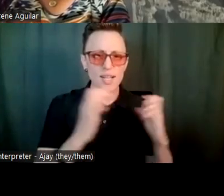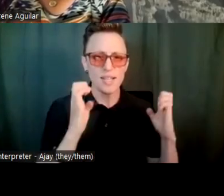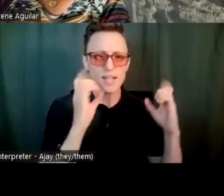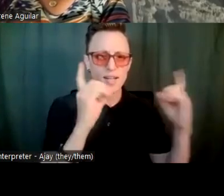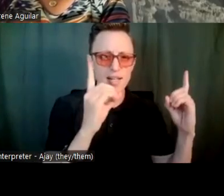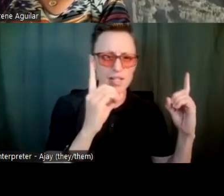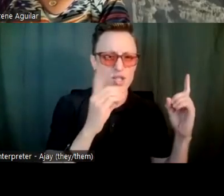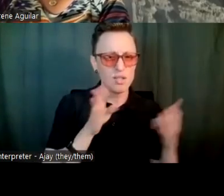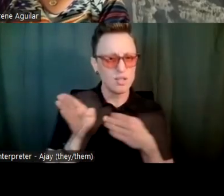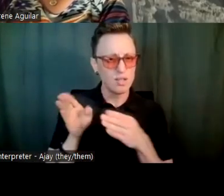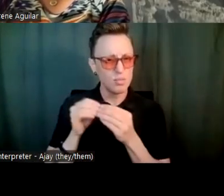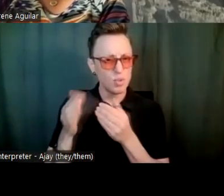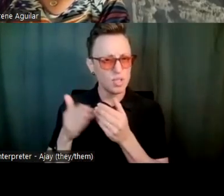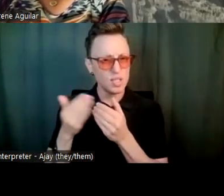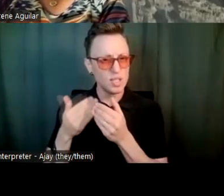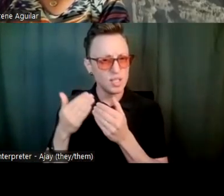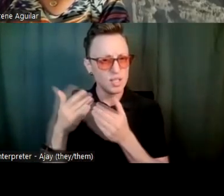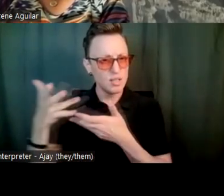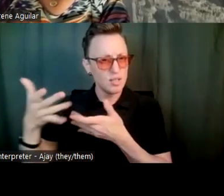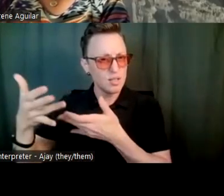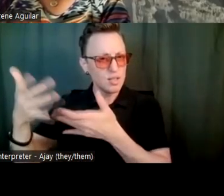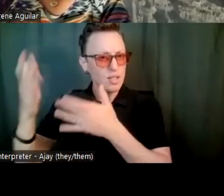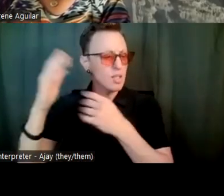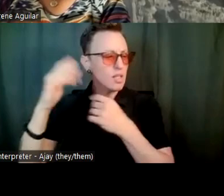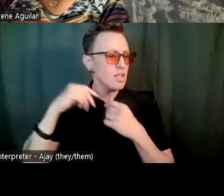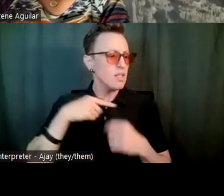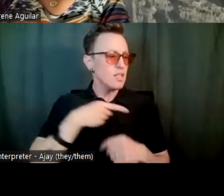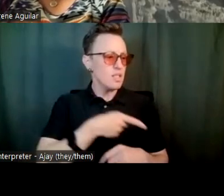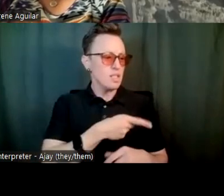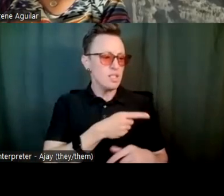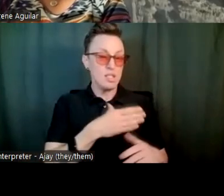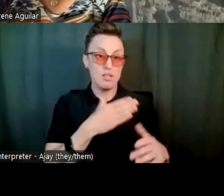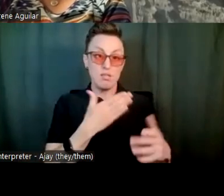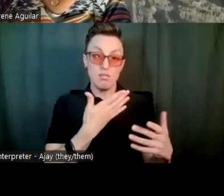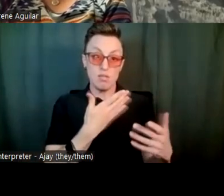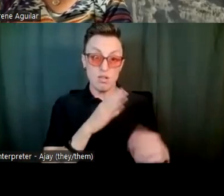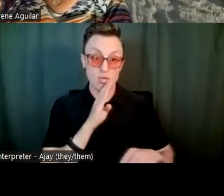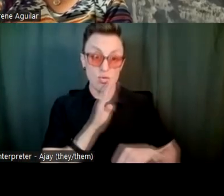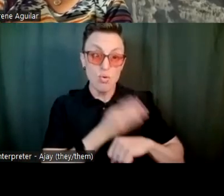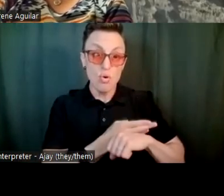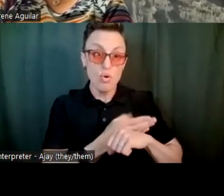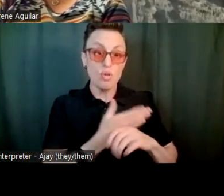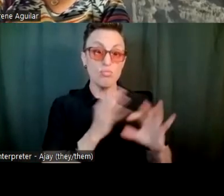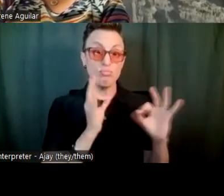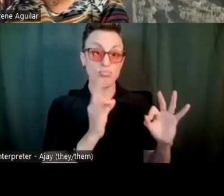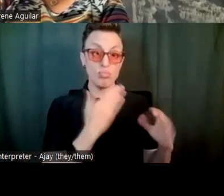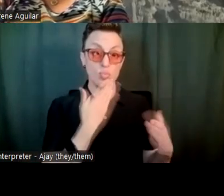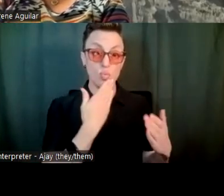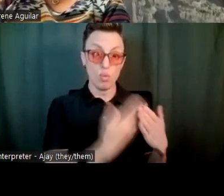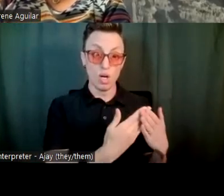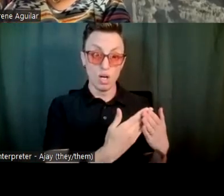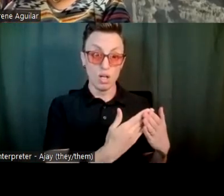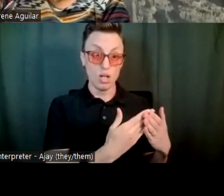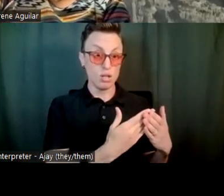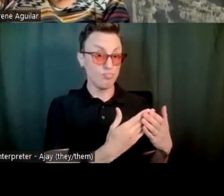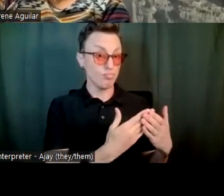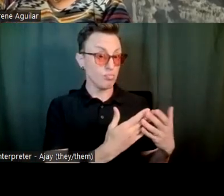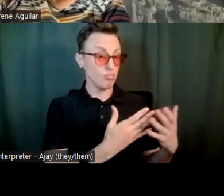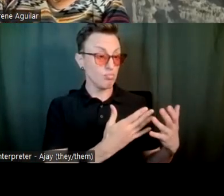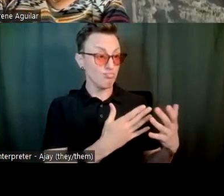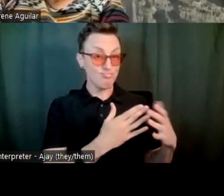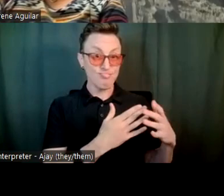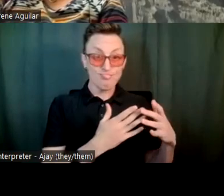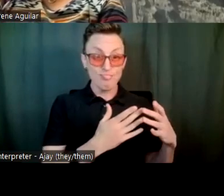she's done very well with her employment endeavors.